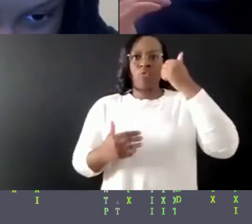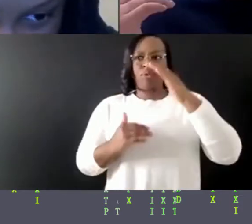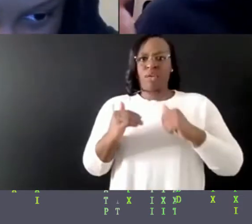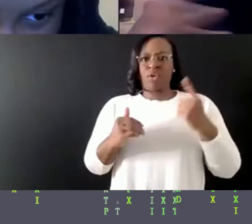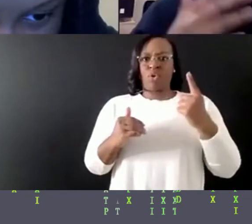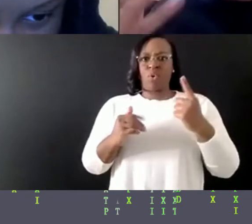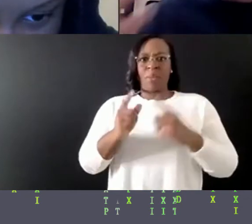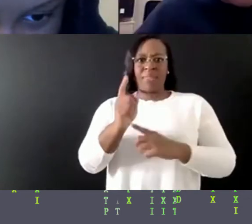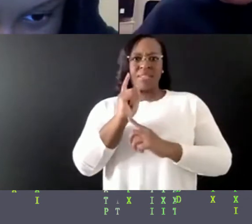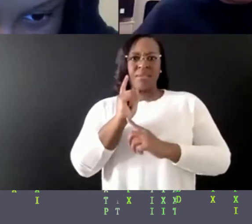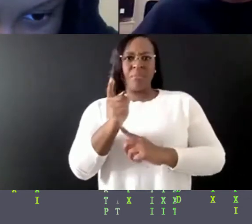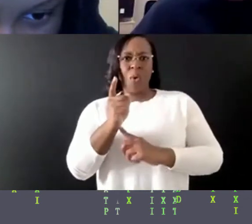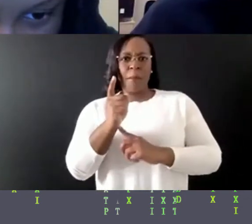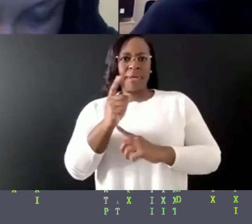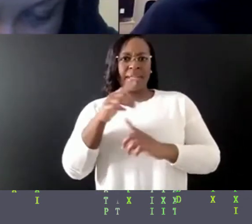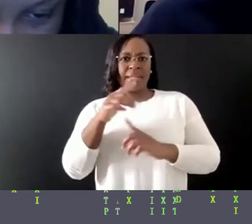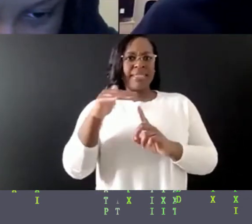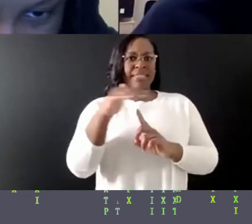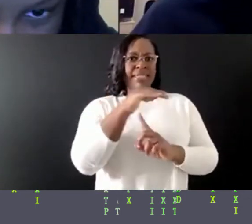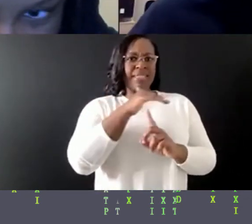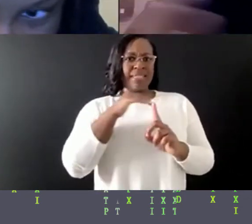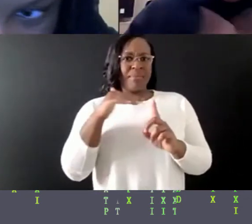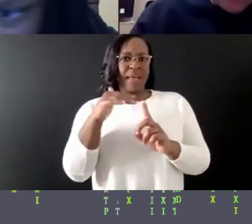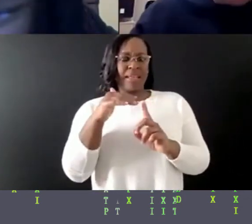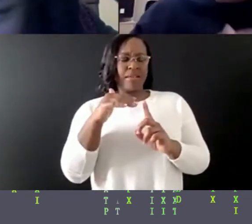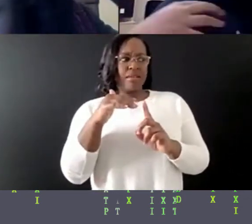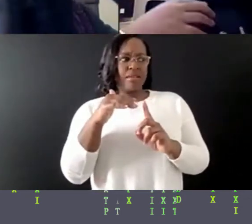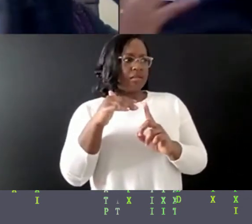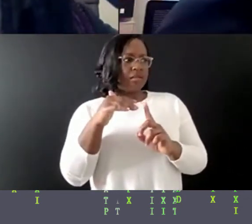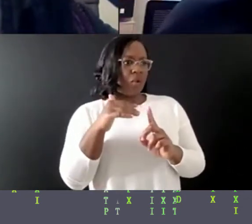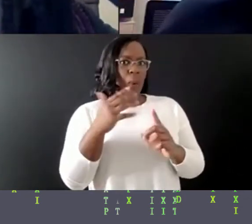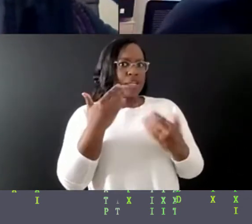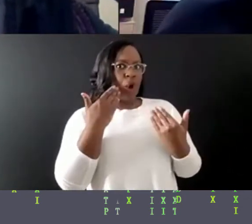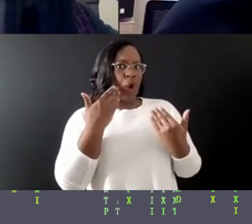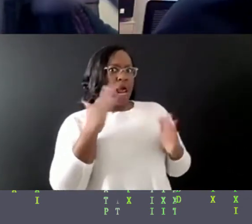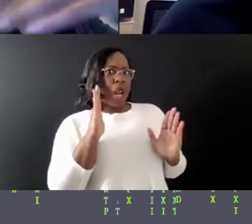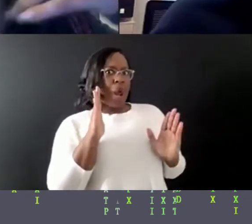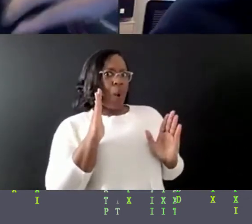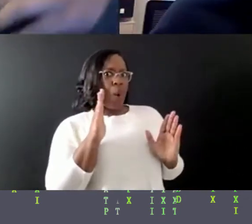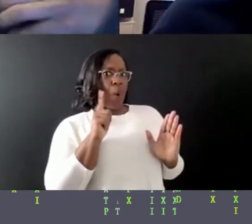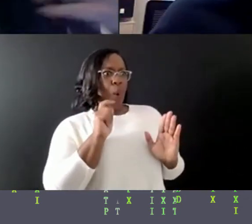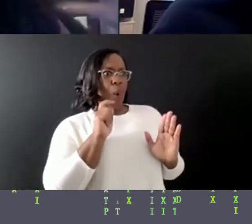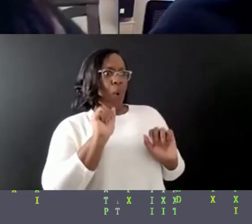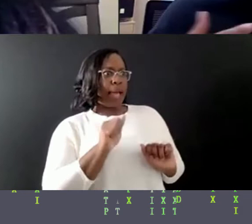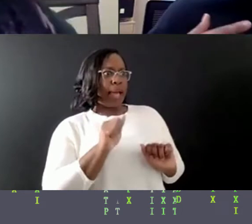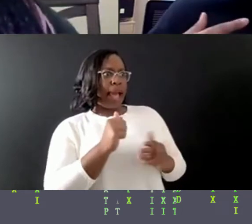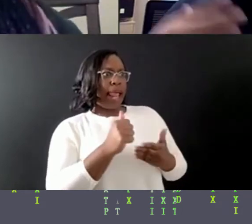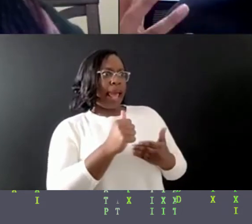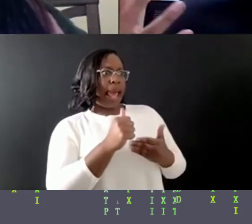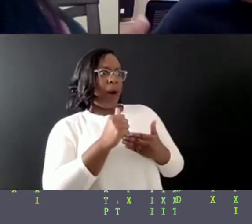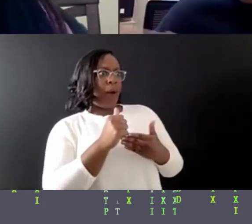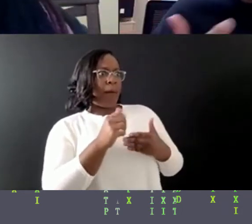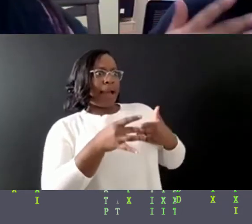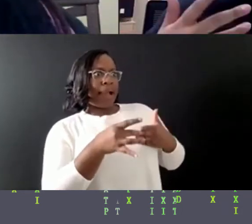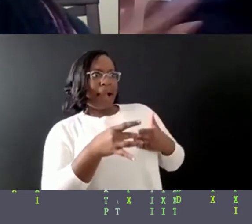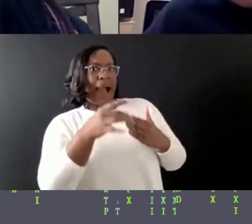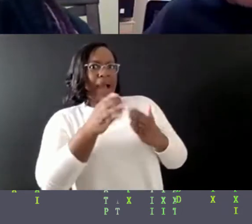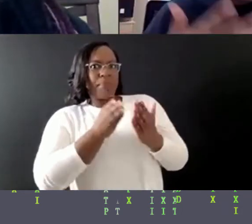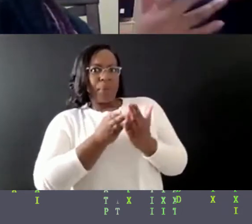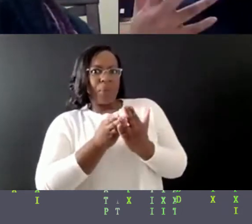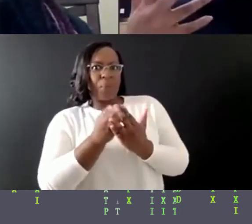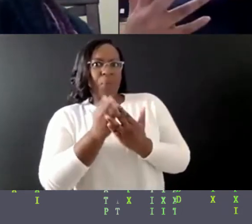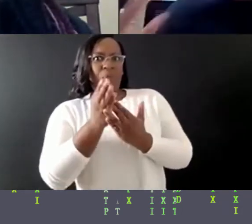moment or in this space, what don't I know who can perhaps provide me with some of the, I don't know,